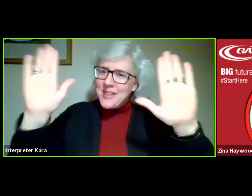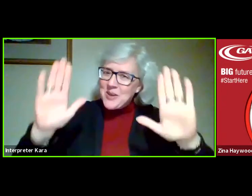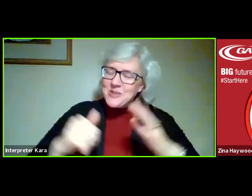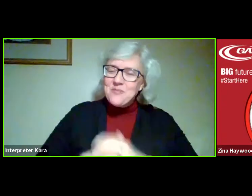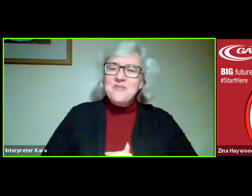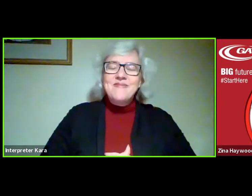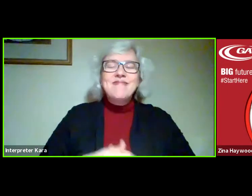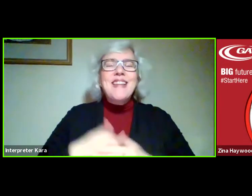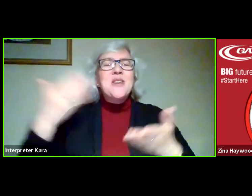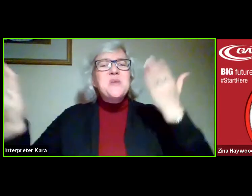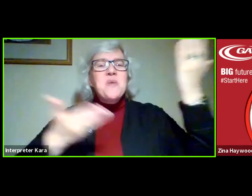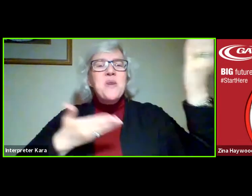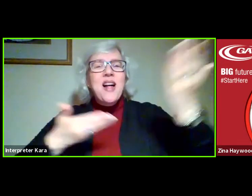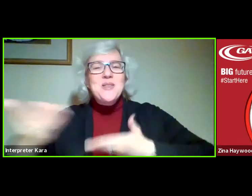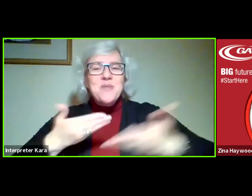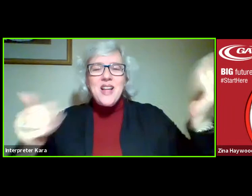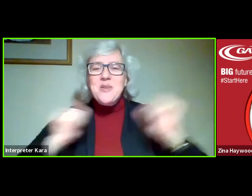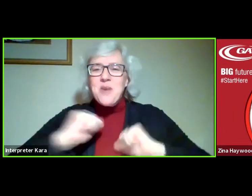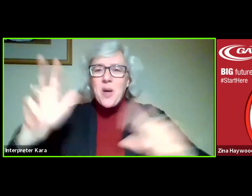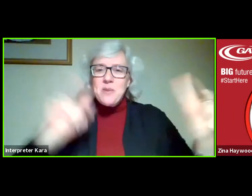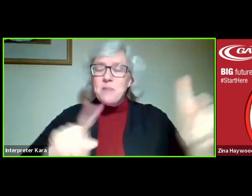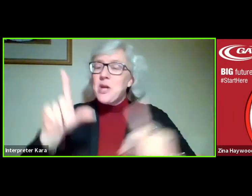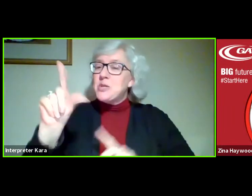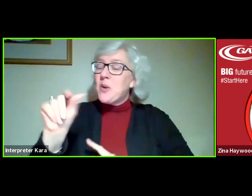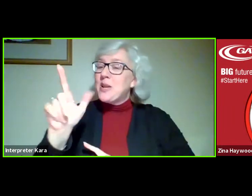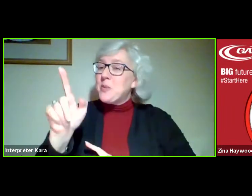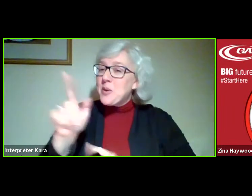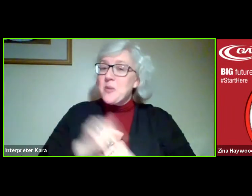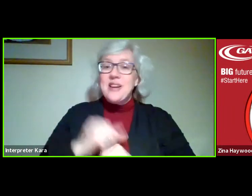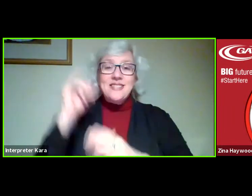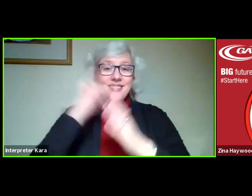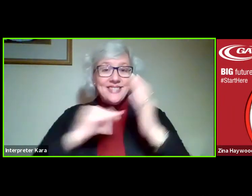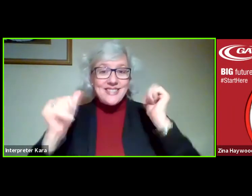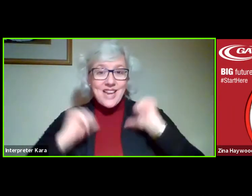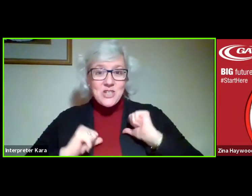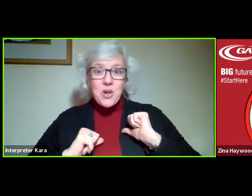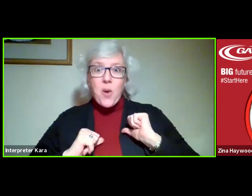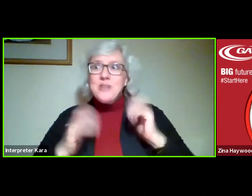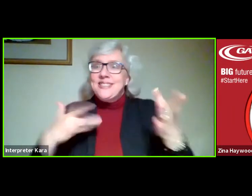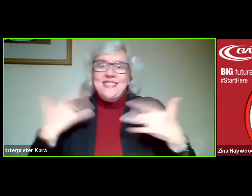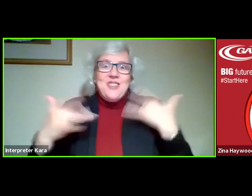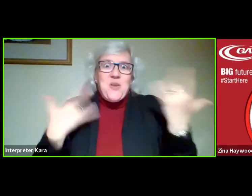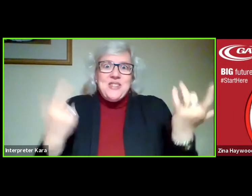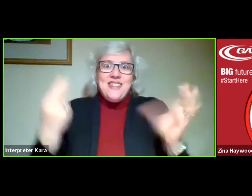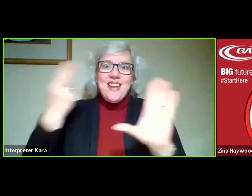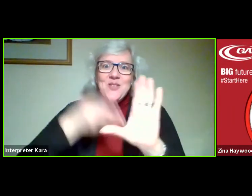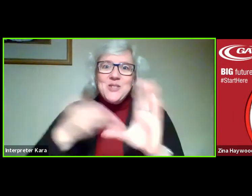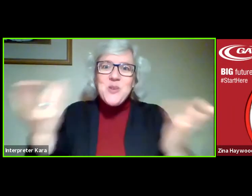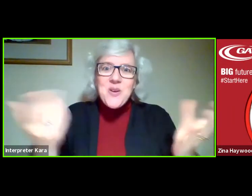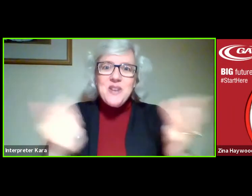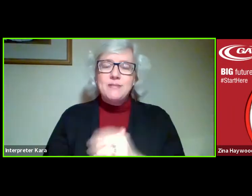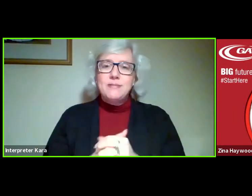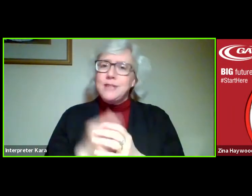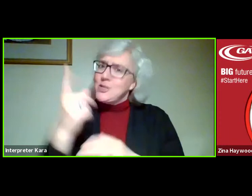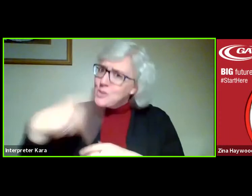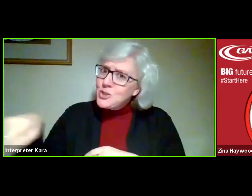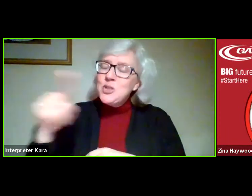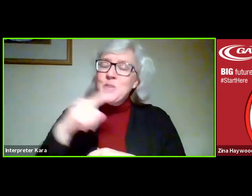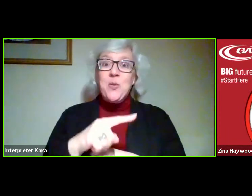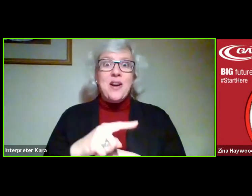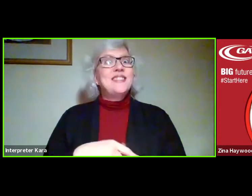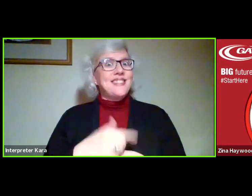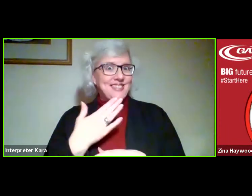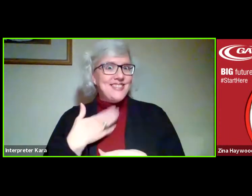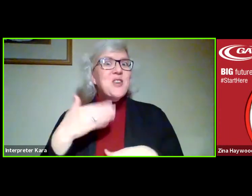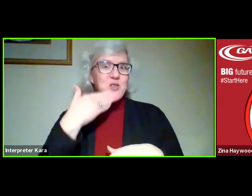everyone again to the 2021 Design Show. We're delighted that you could join us. You are certainly in for a treat